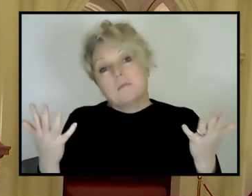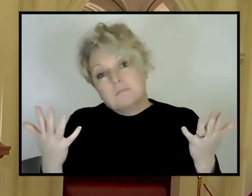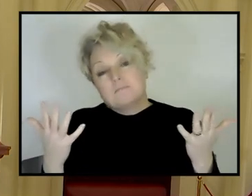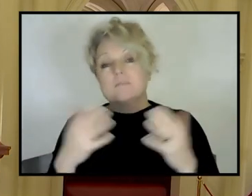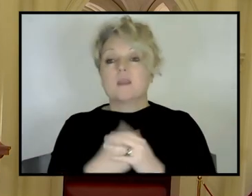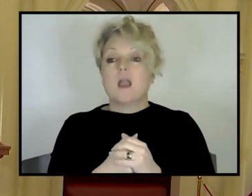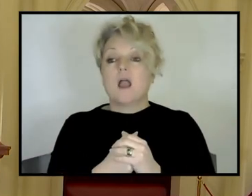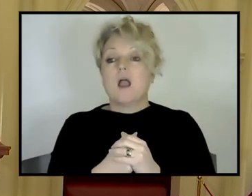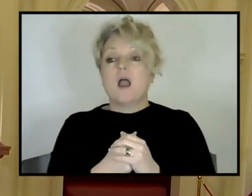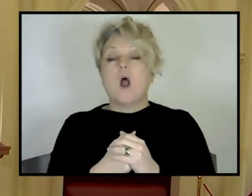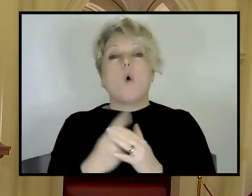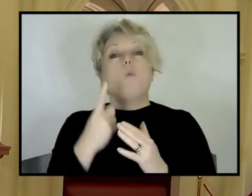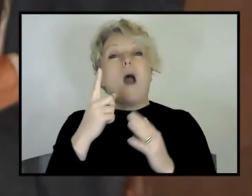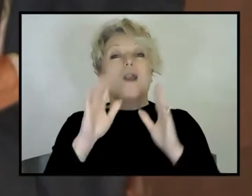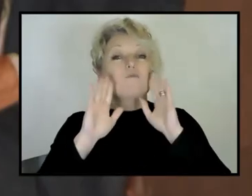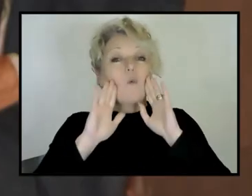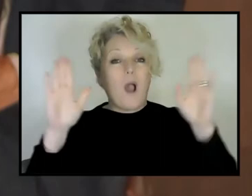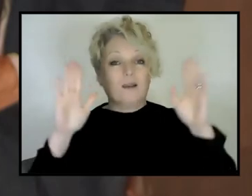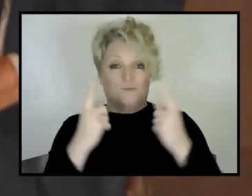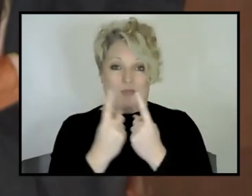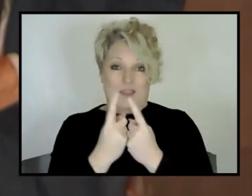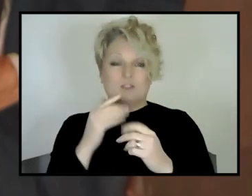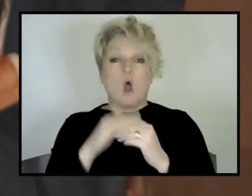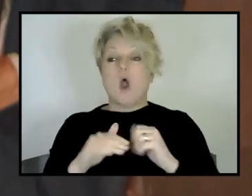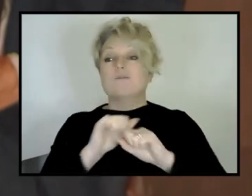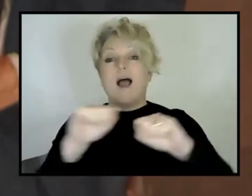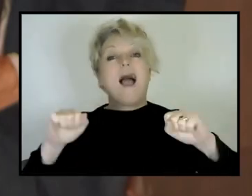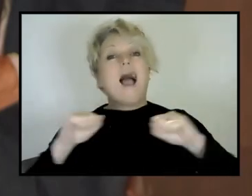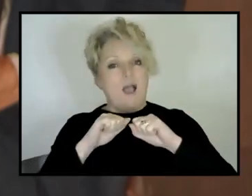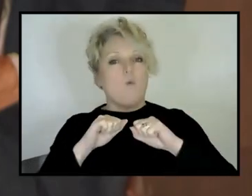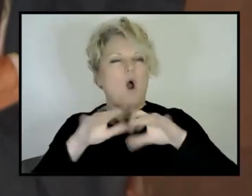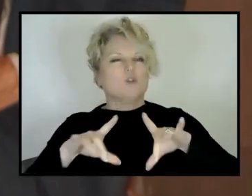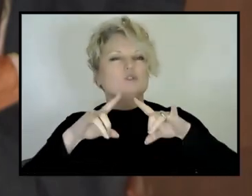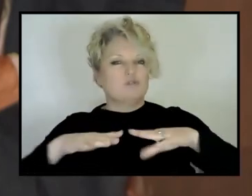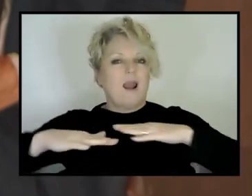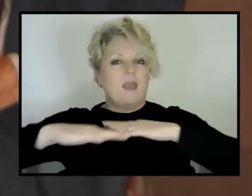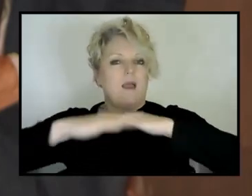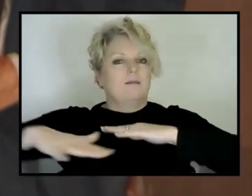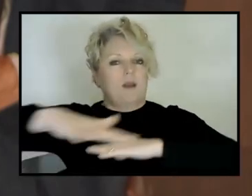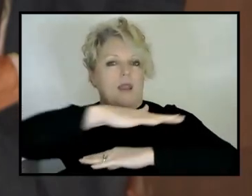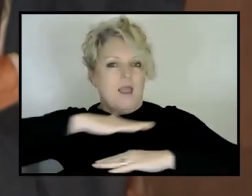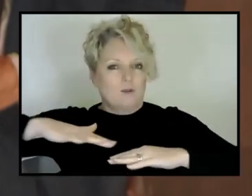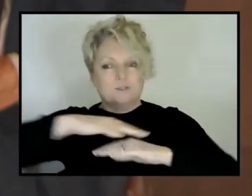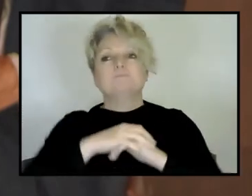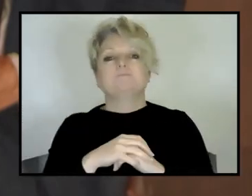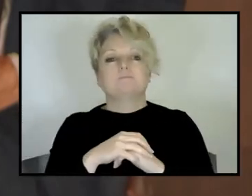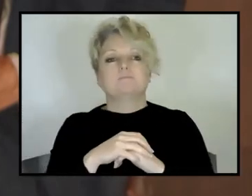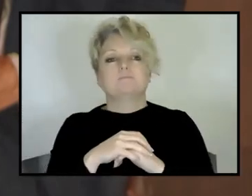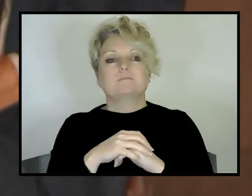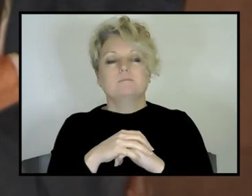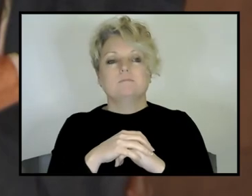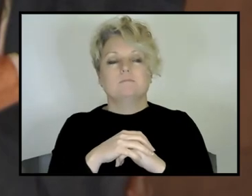magnificent things about our continent is that it's largely an active volcanic province, excuse me,